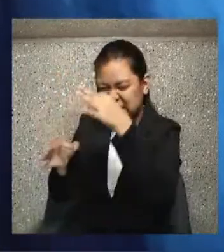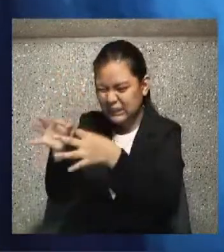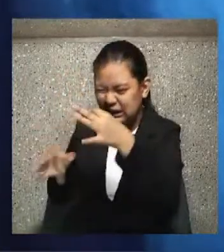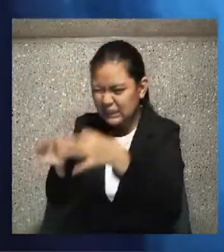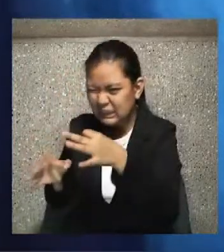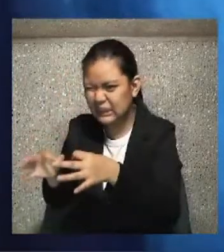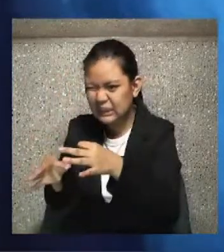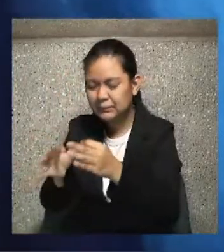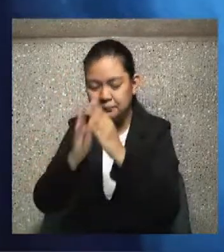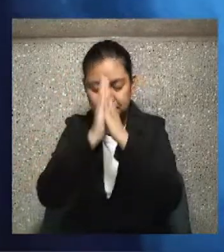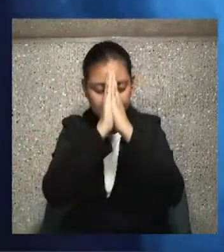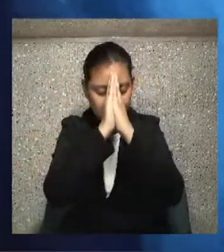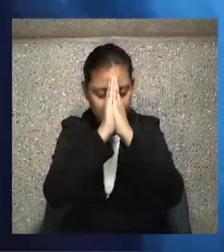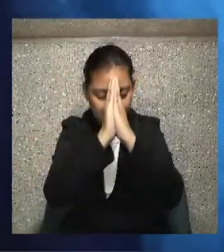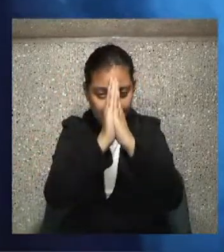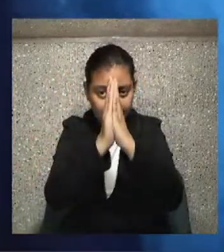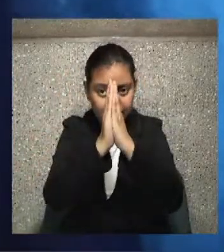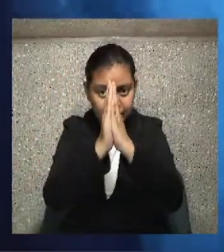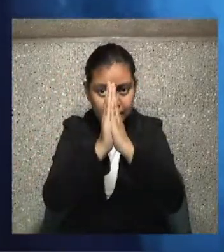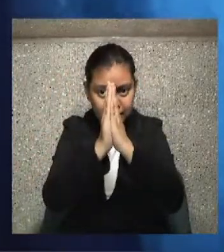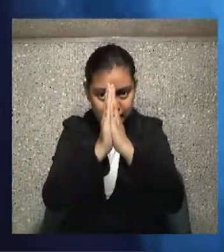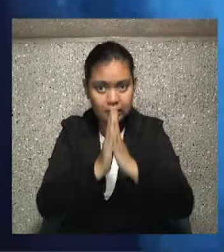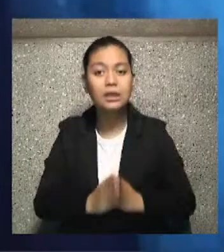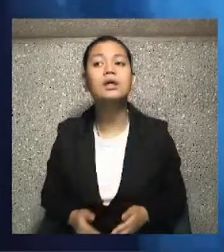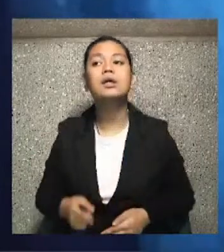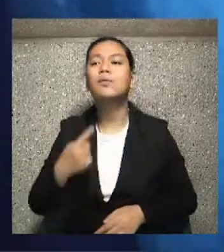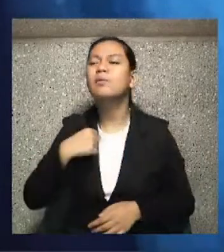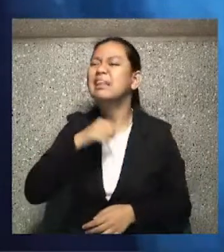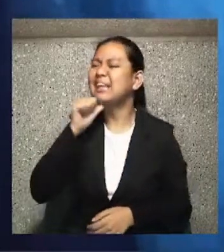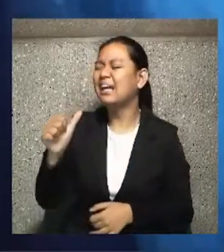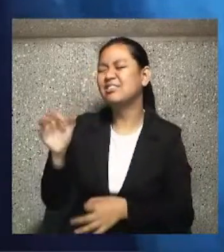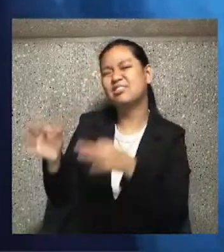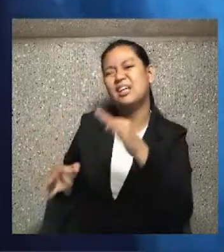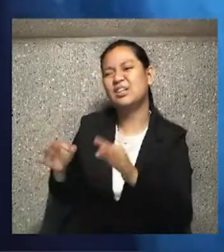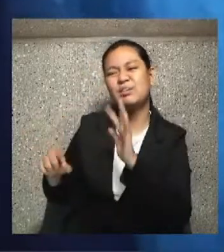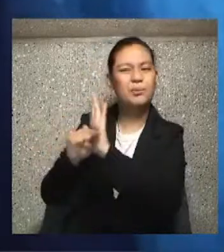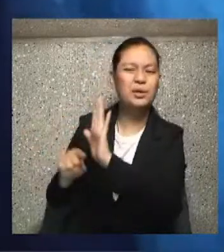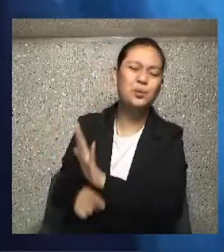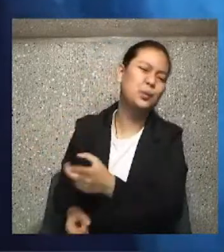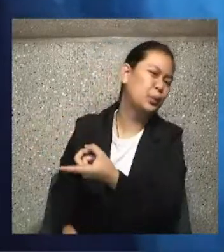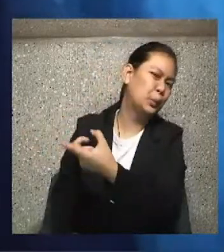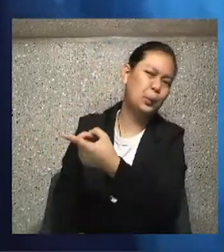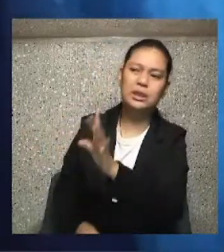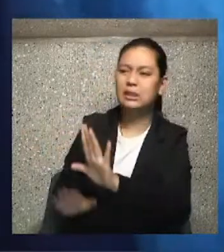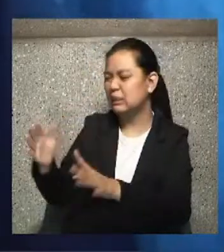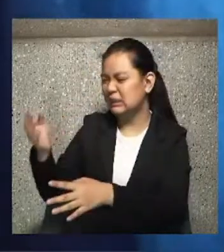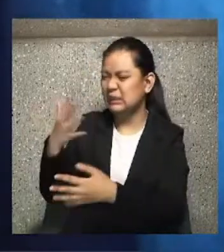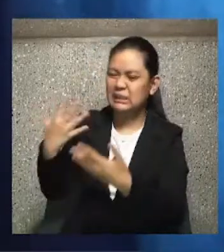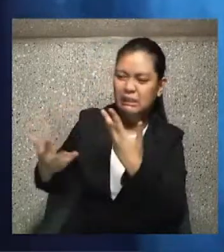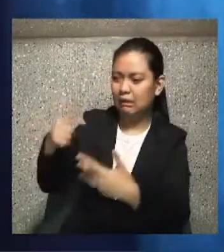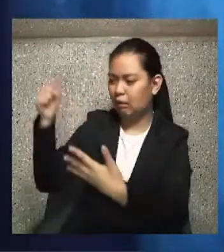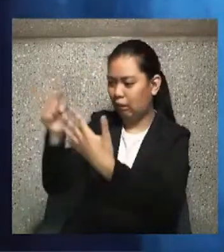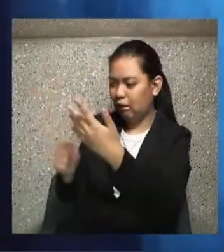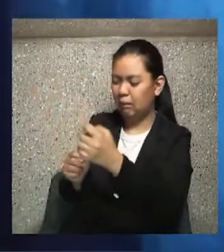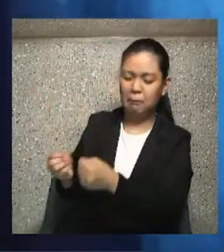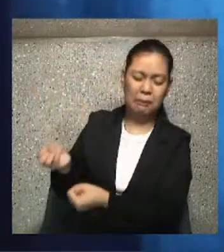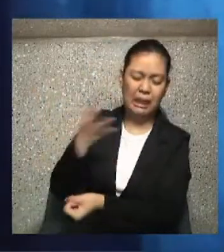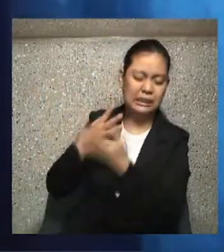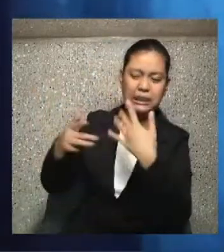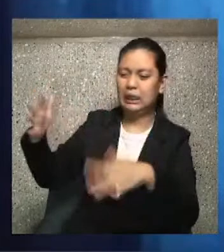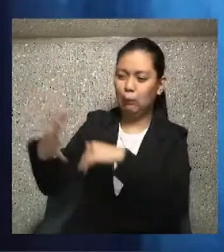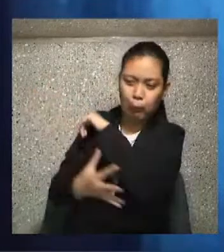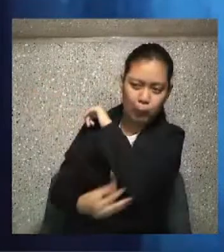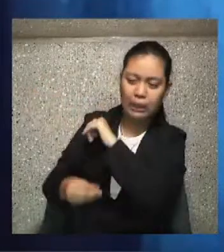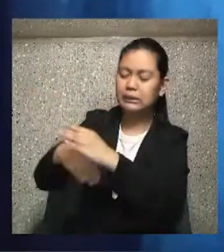two very powerful things in two days. You haven't talked about anybody and you haven't made negative mental